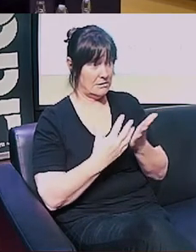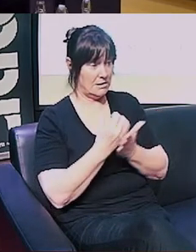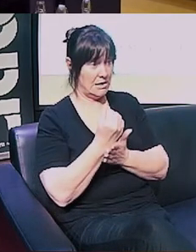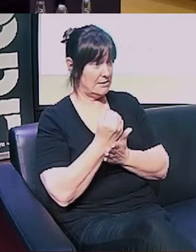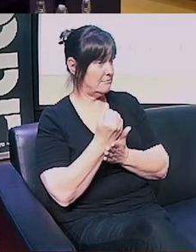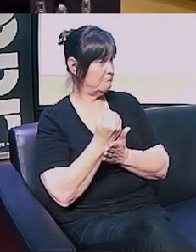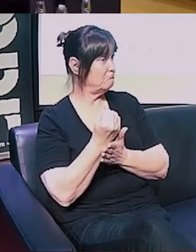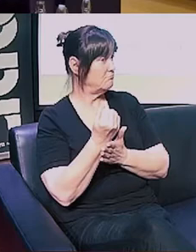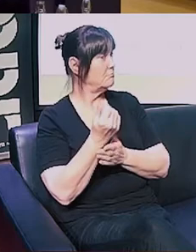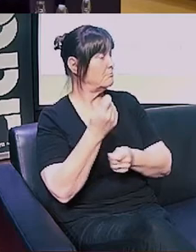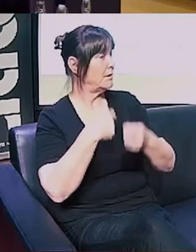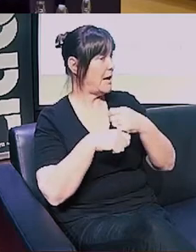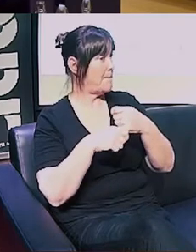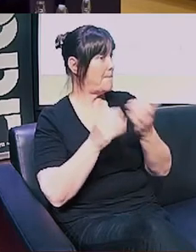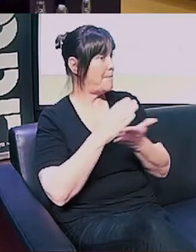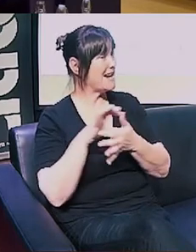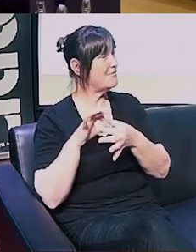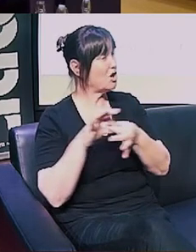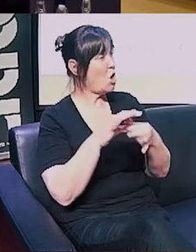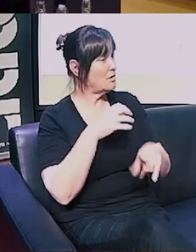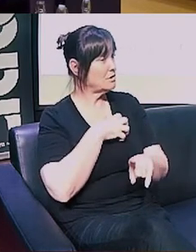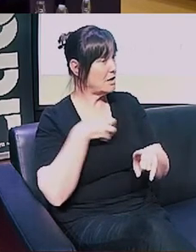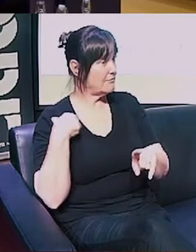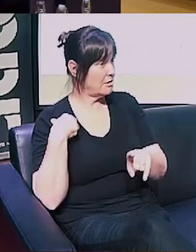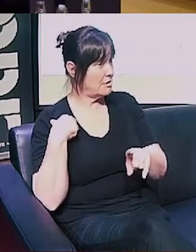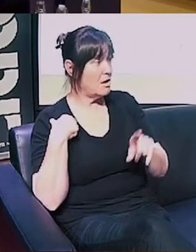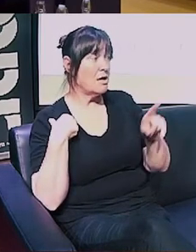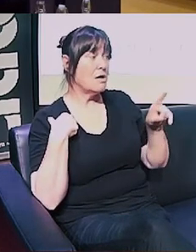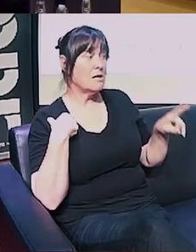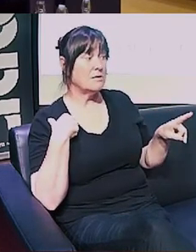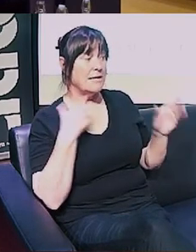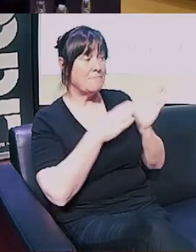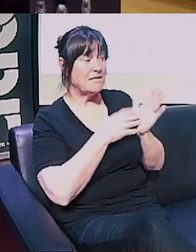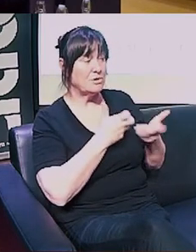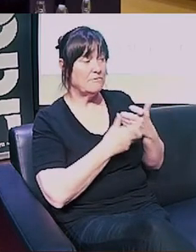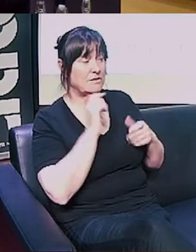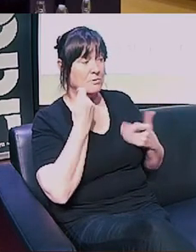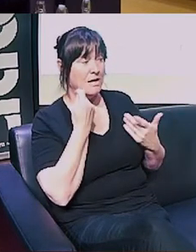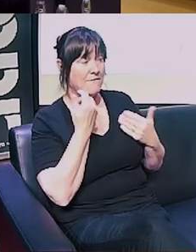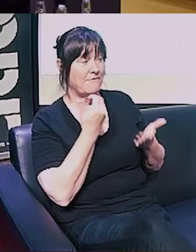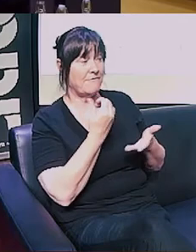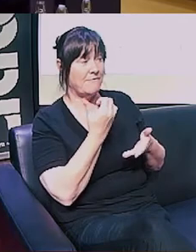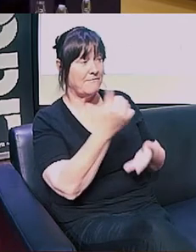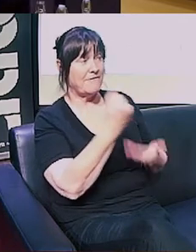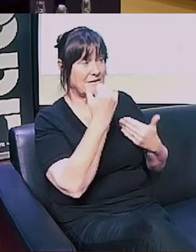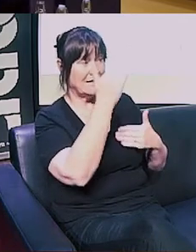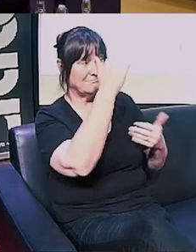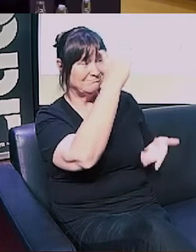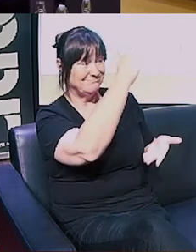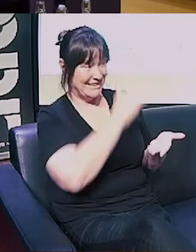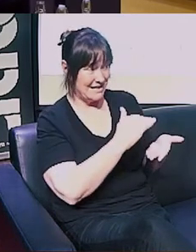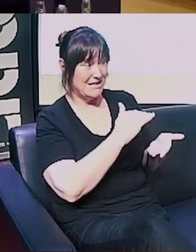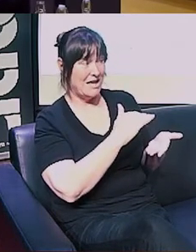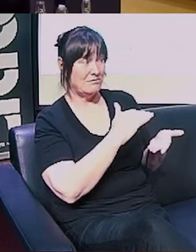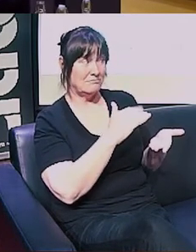coalition government, that Massey University would see a restriction of funding straight away because they've demonstrated this sort of, what you might